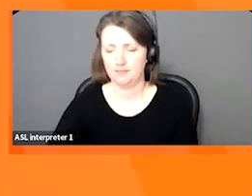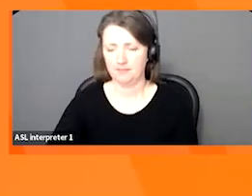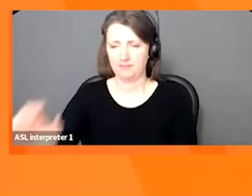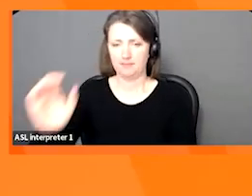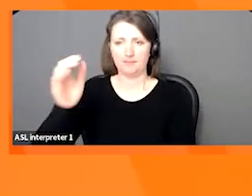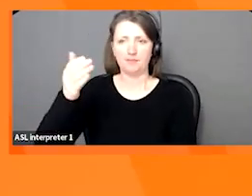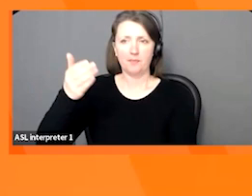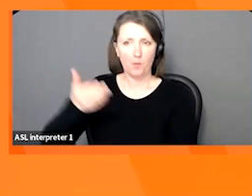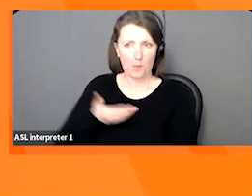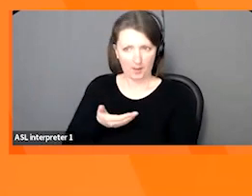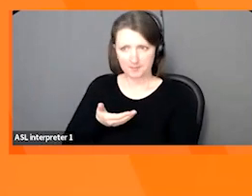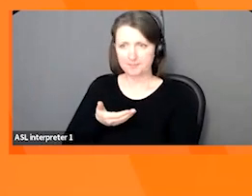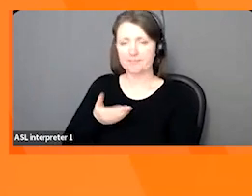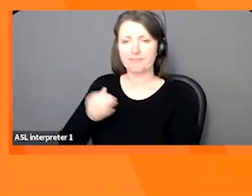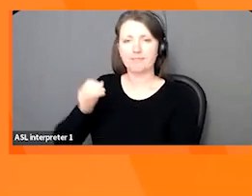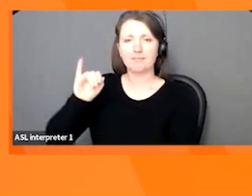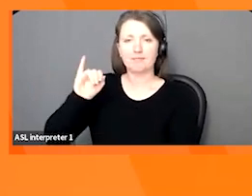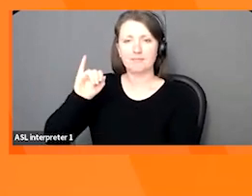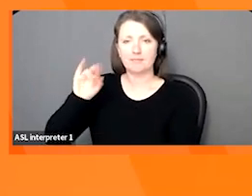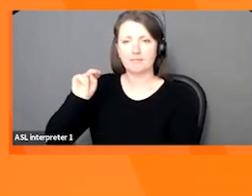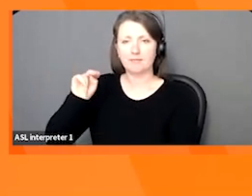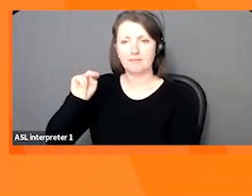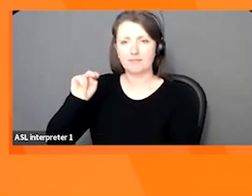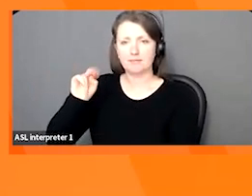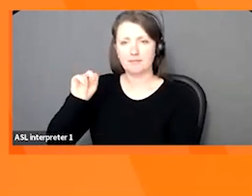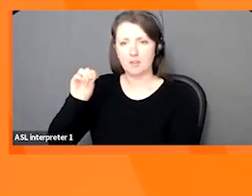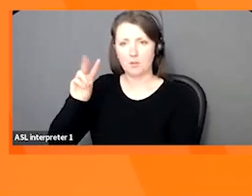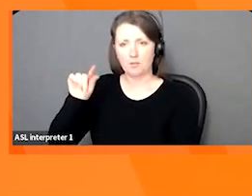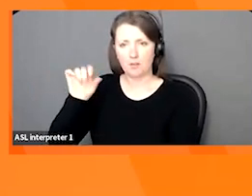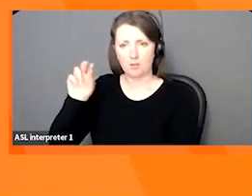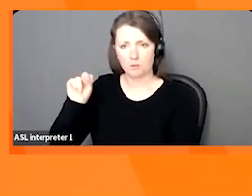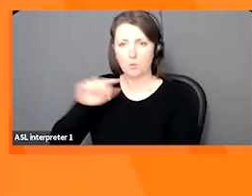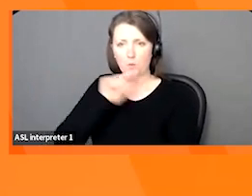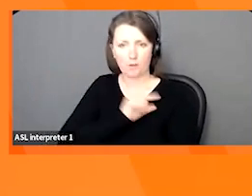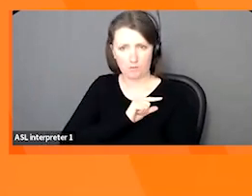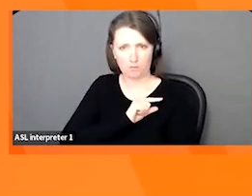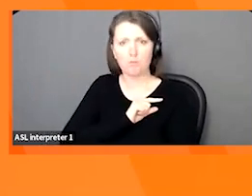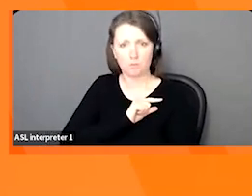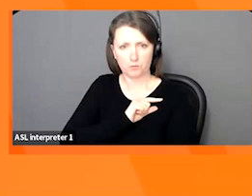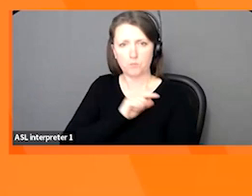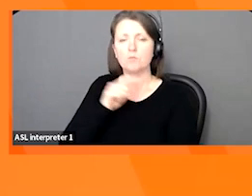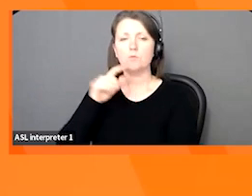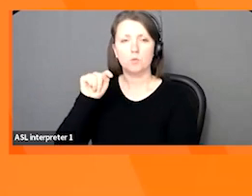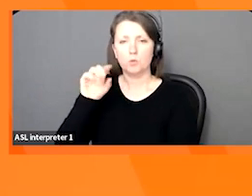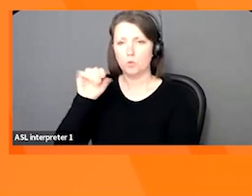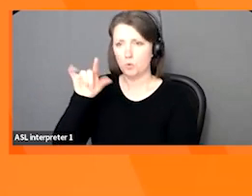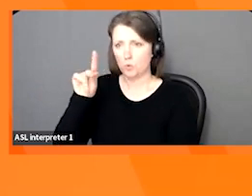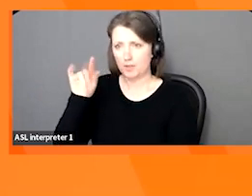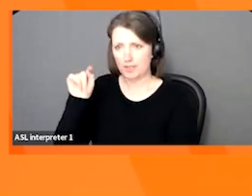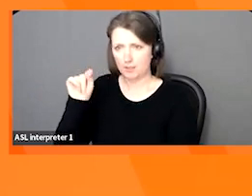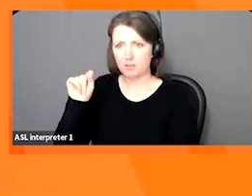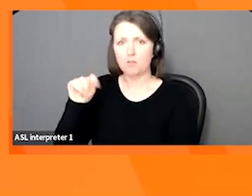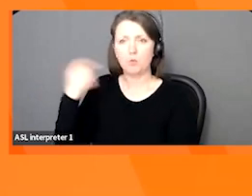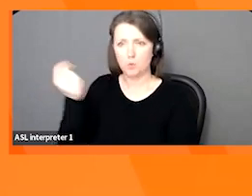Welcome to Innovation Guelph Presents Toolkit Tuesday. I'm Mickey Campo, the Director of Community Growth with Innovation